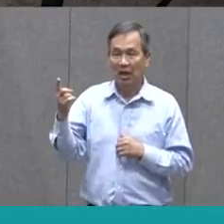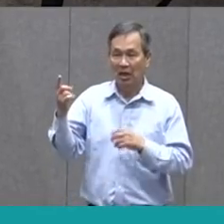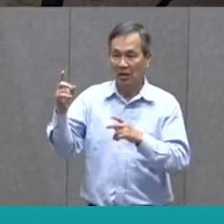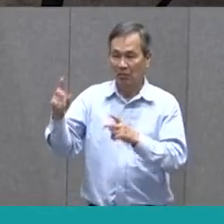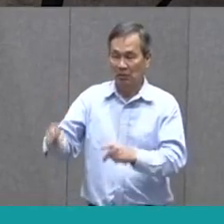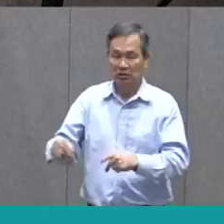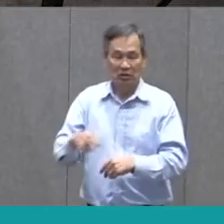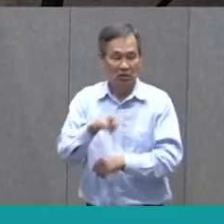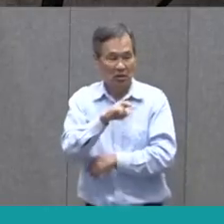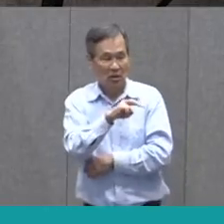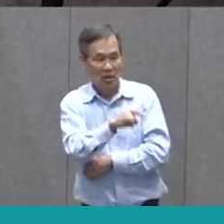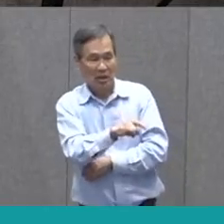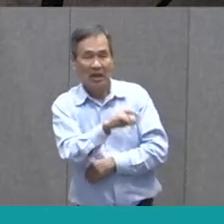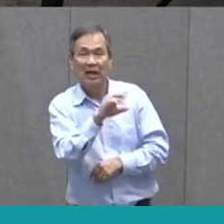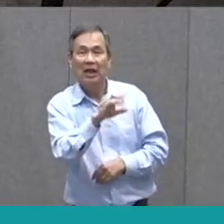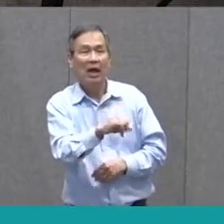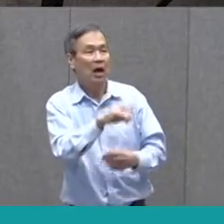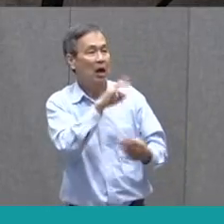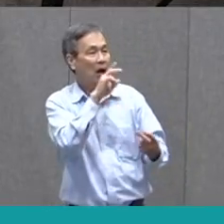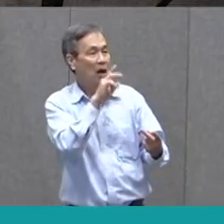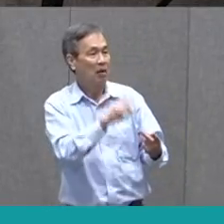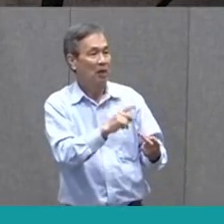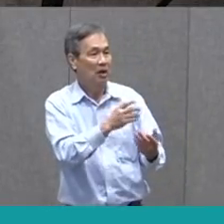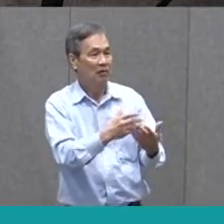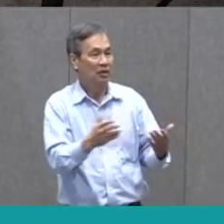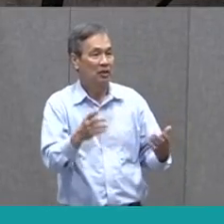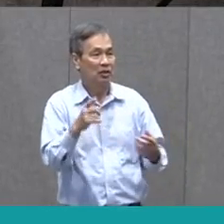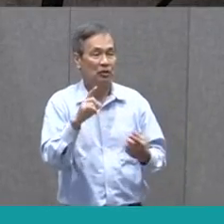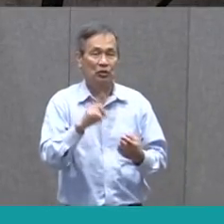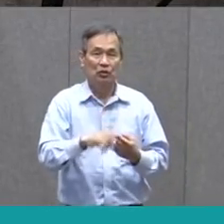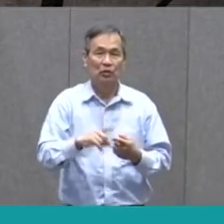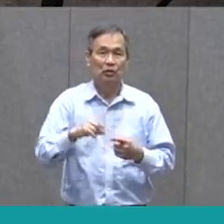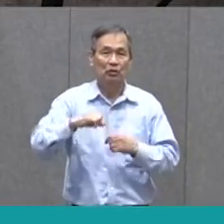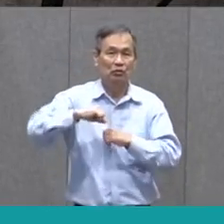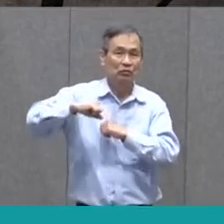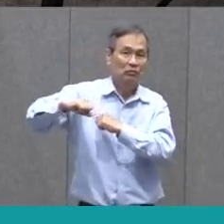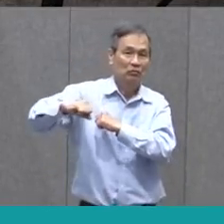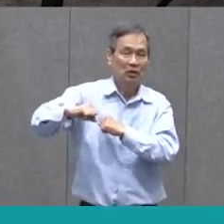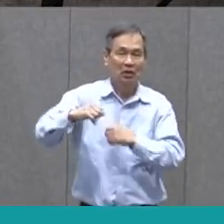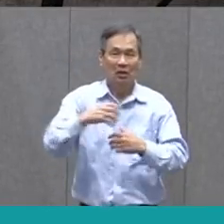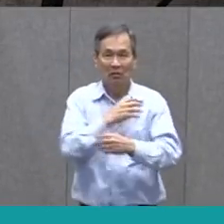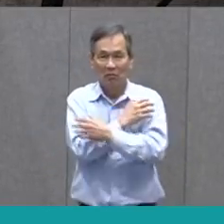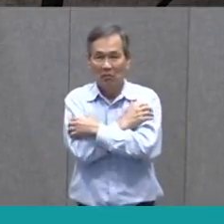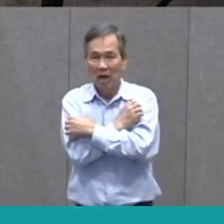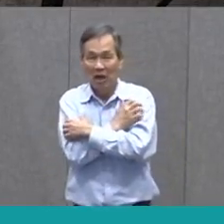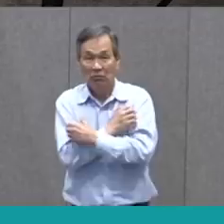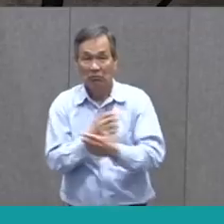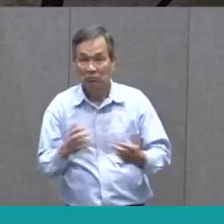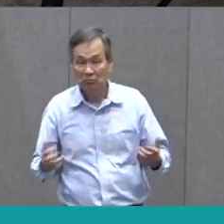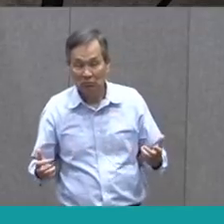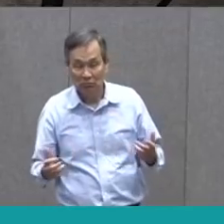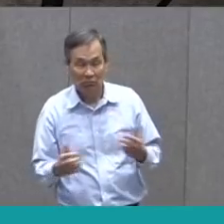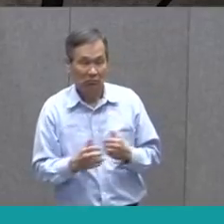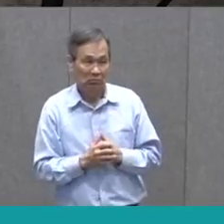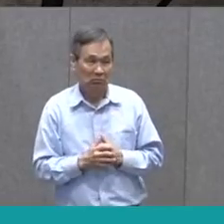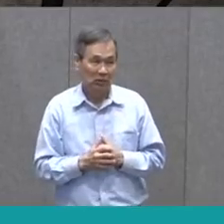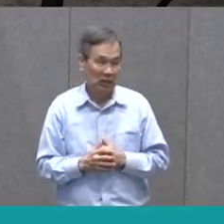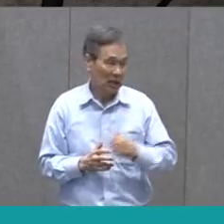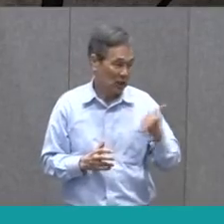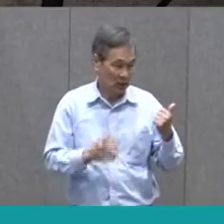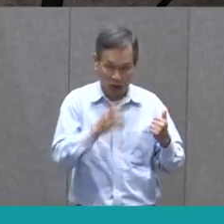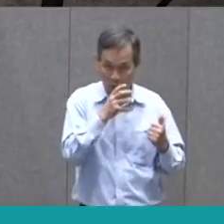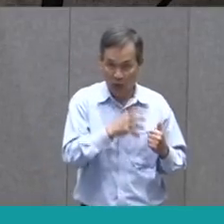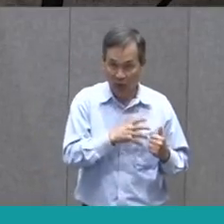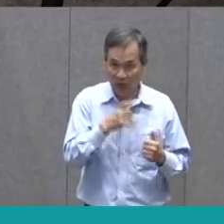this would be the perfect thing to ward off bears. This lady